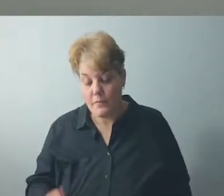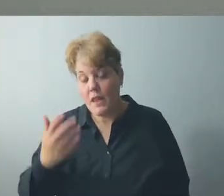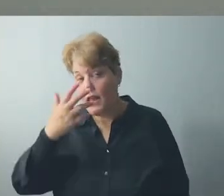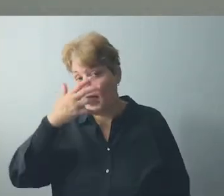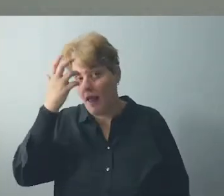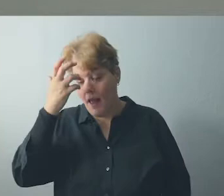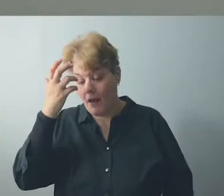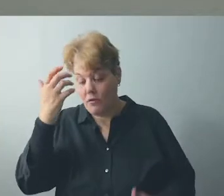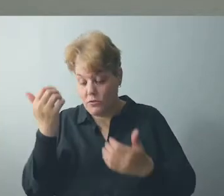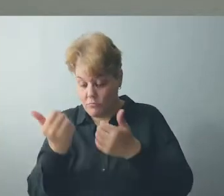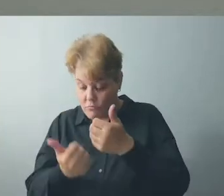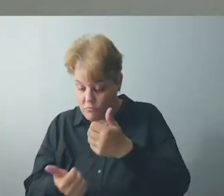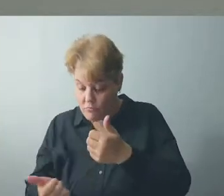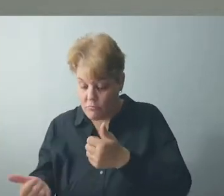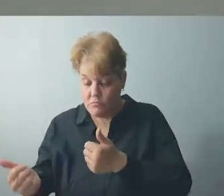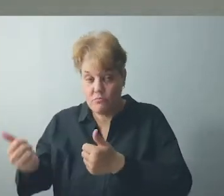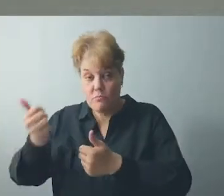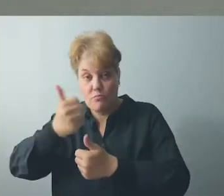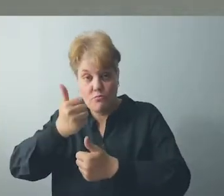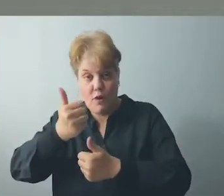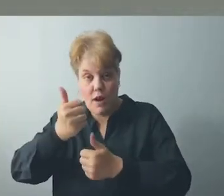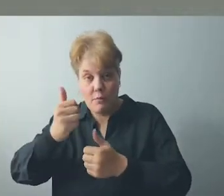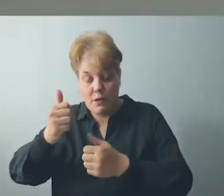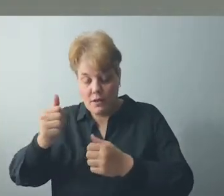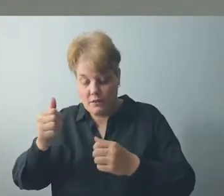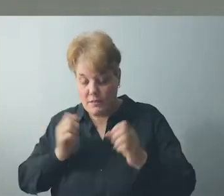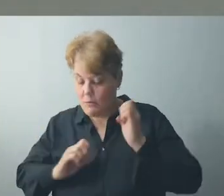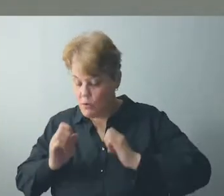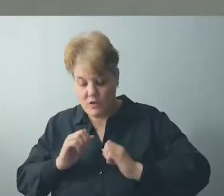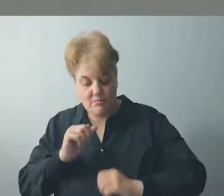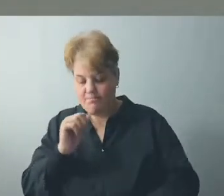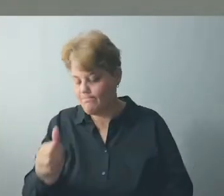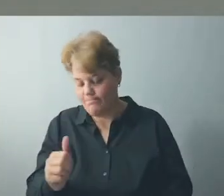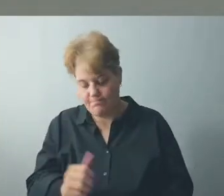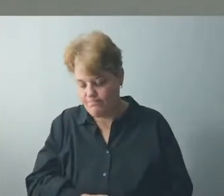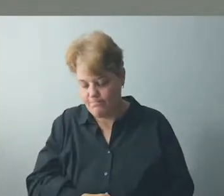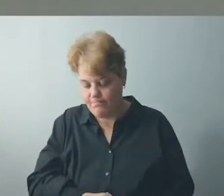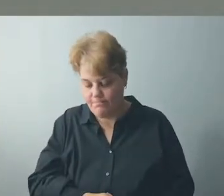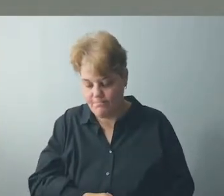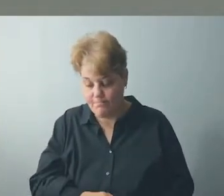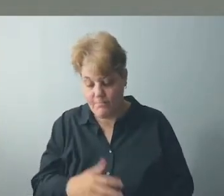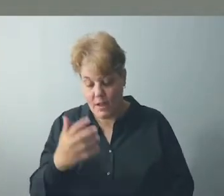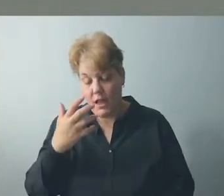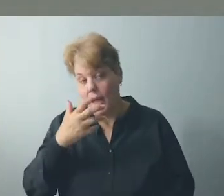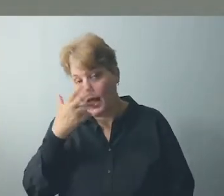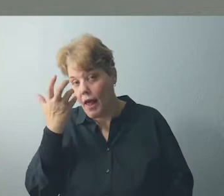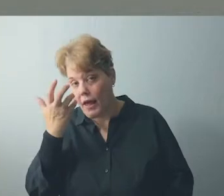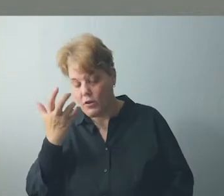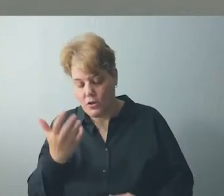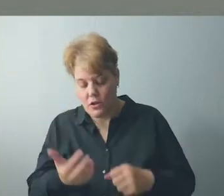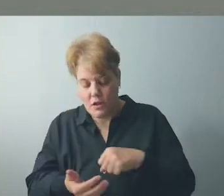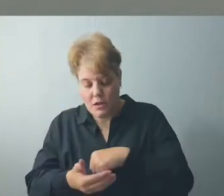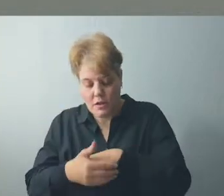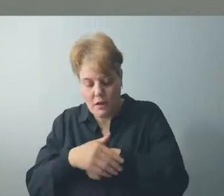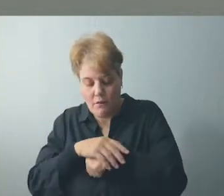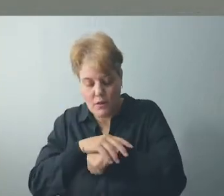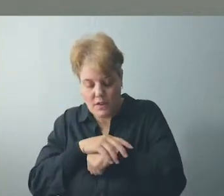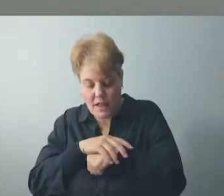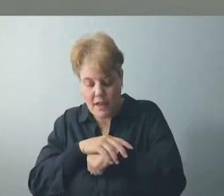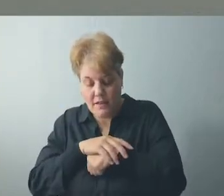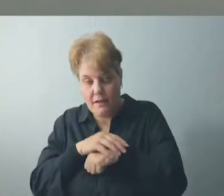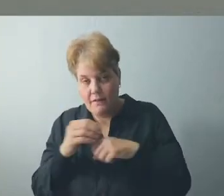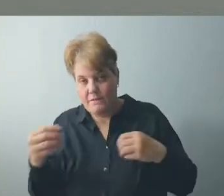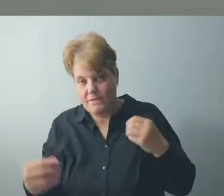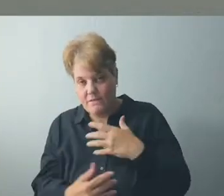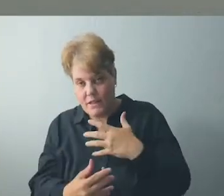fear. For our example, in our own context, we are afraid that our worshiping together has been taken from us, and